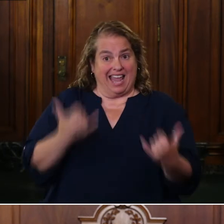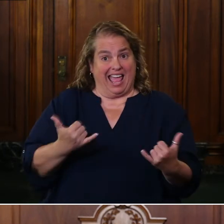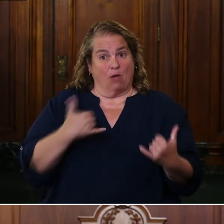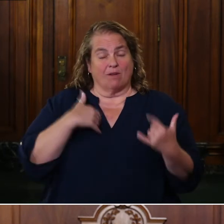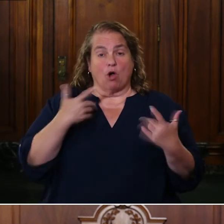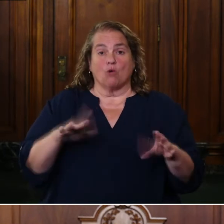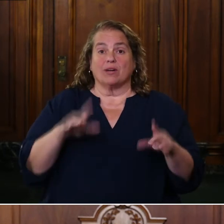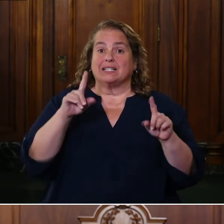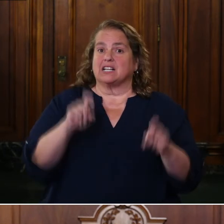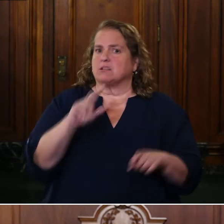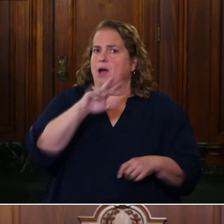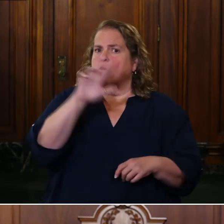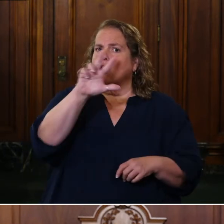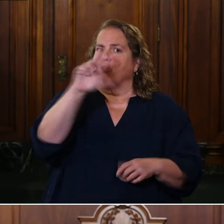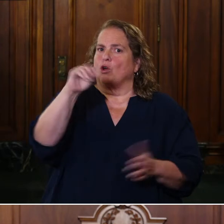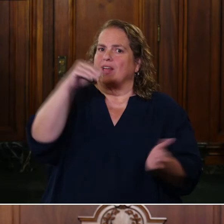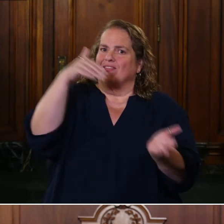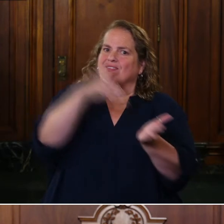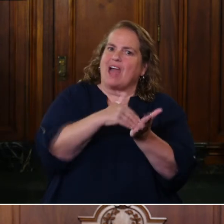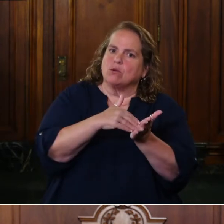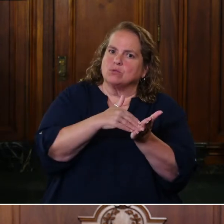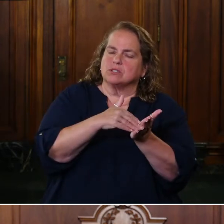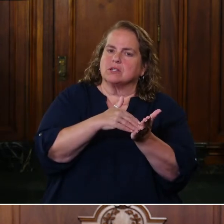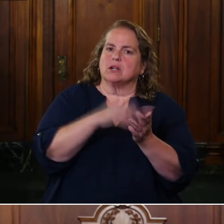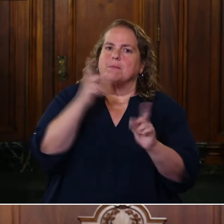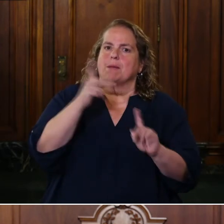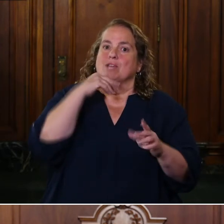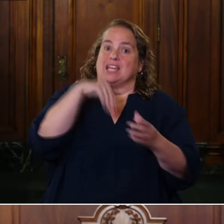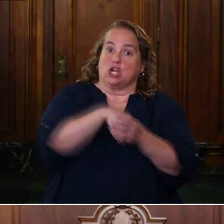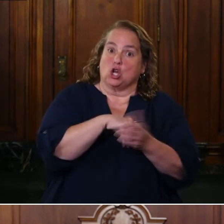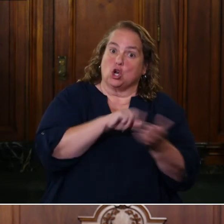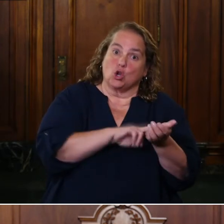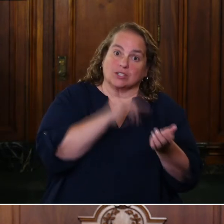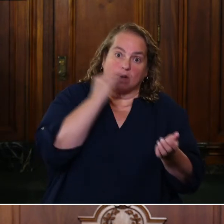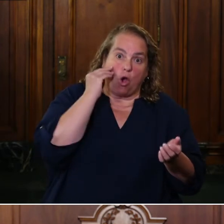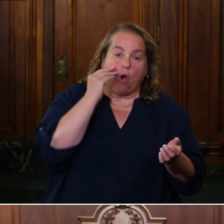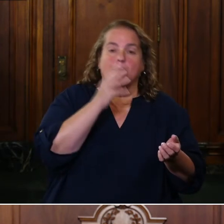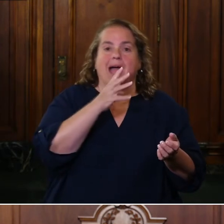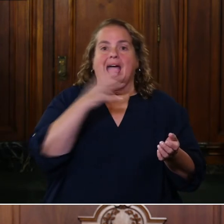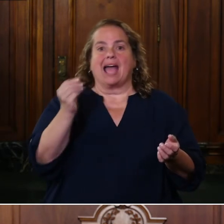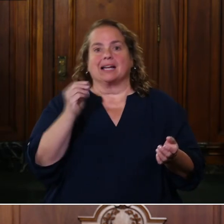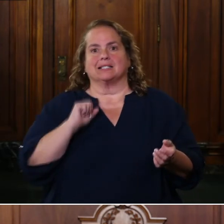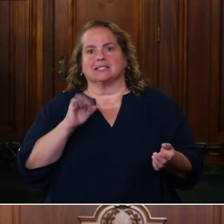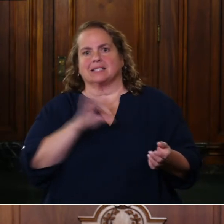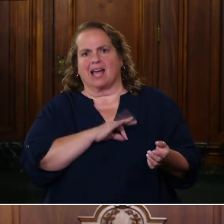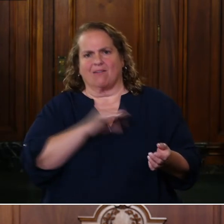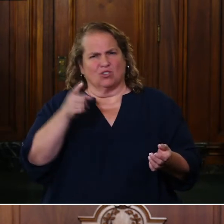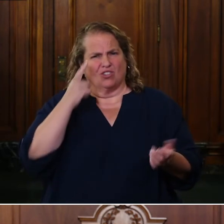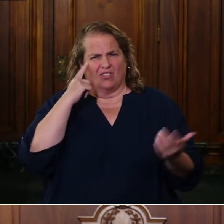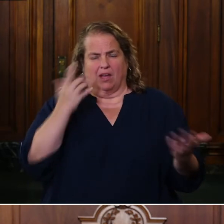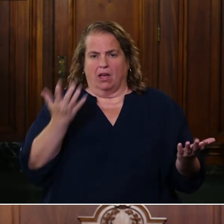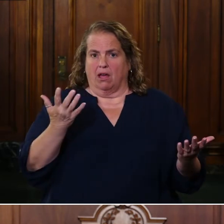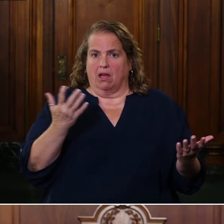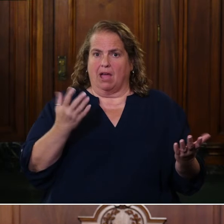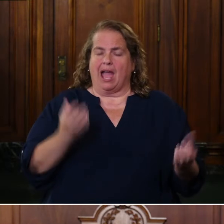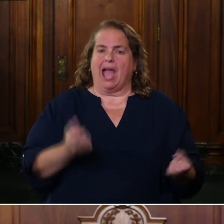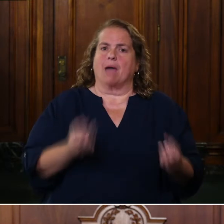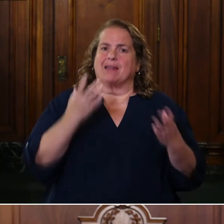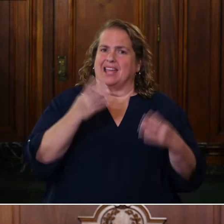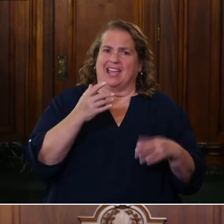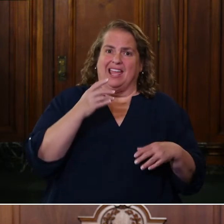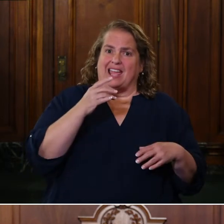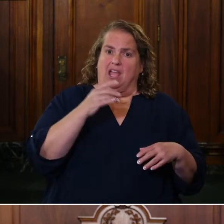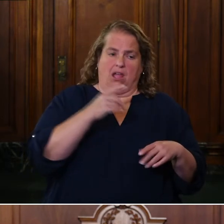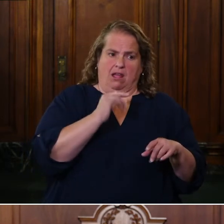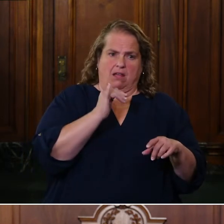,000 residents and staff. So we think about half of the population of residents and staff we have been able to test at this